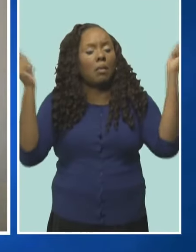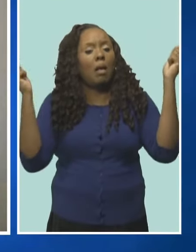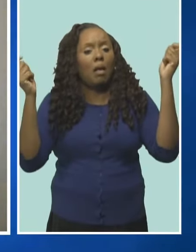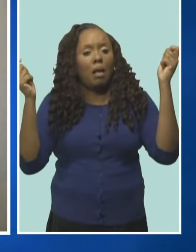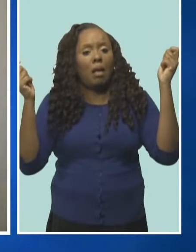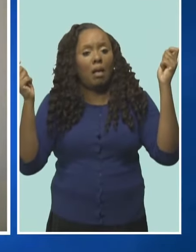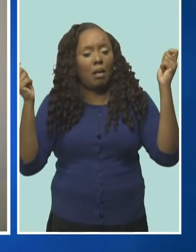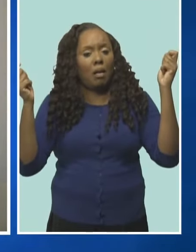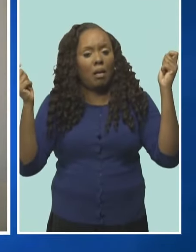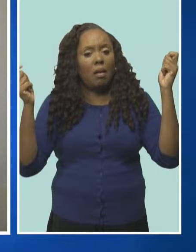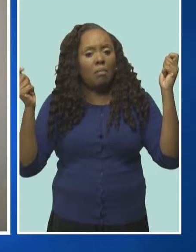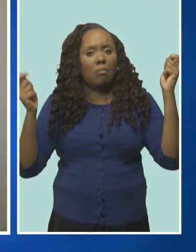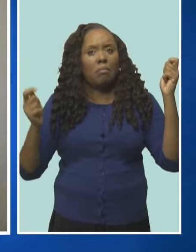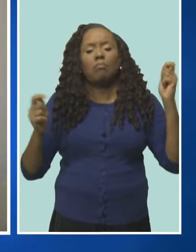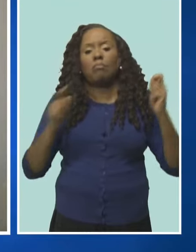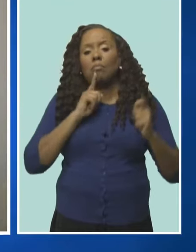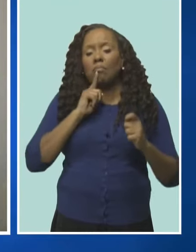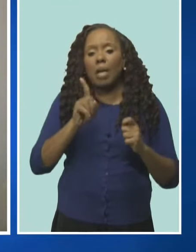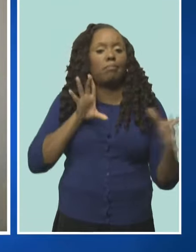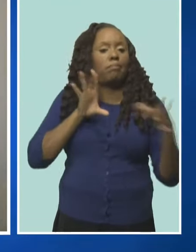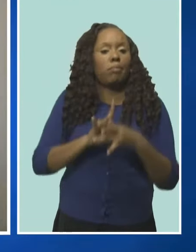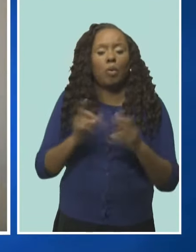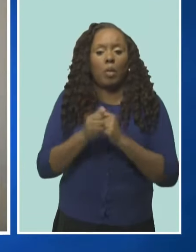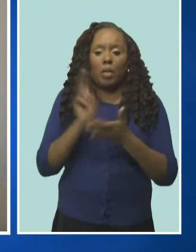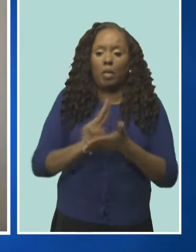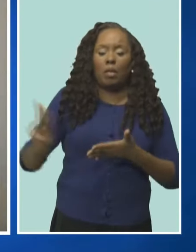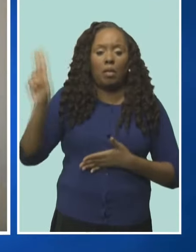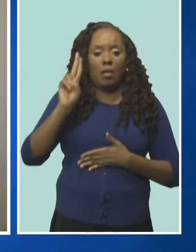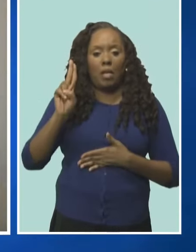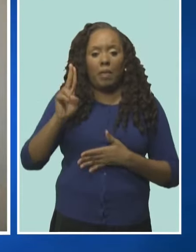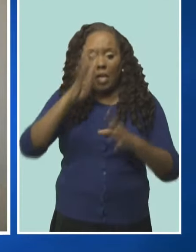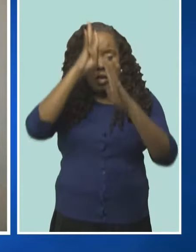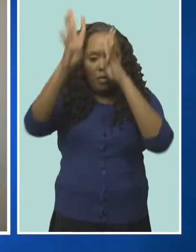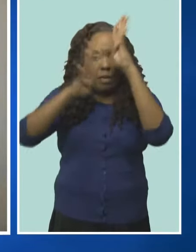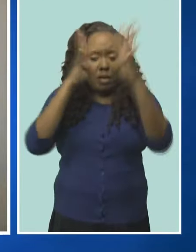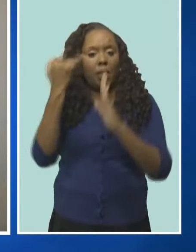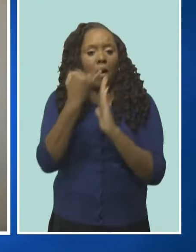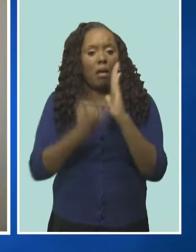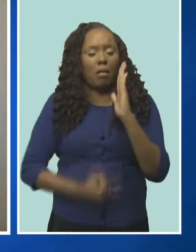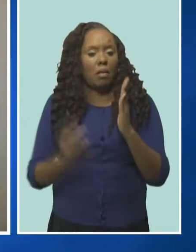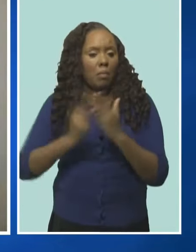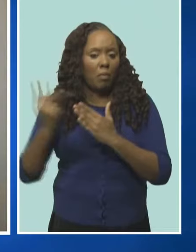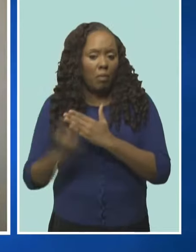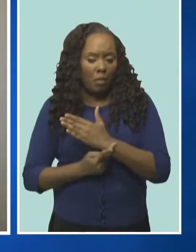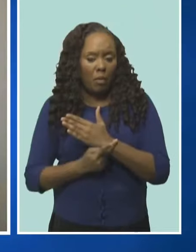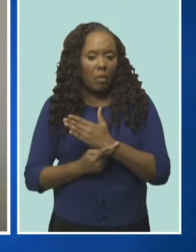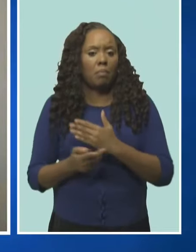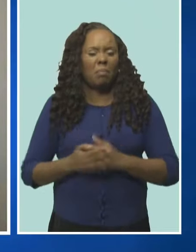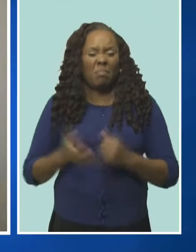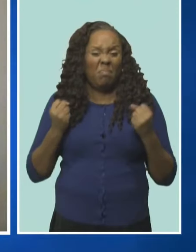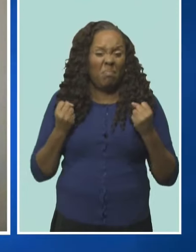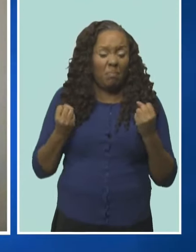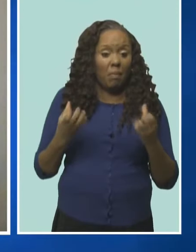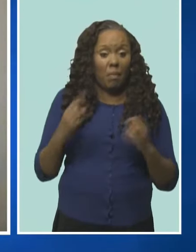the creative arts programs at the UWA and the Cave Hill campus. For several years,